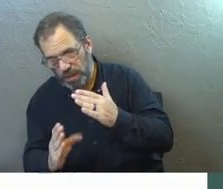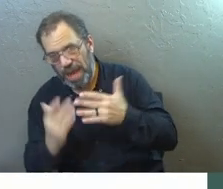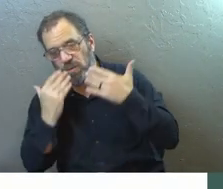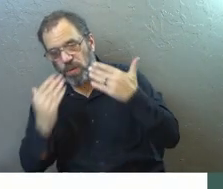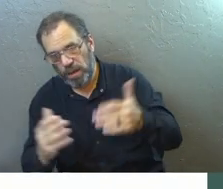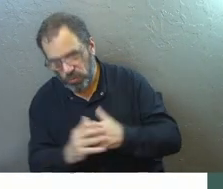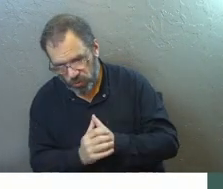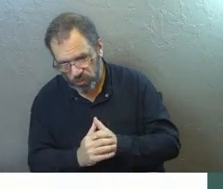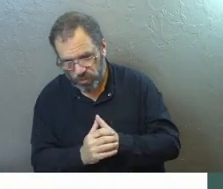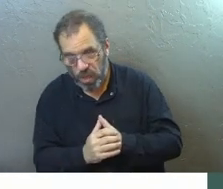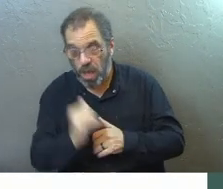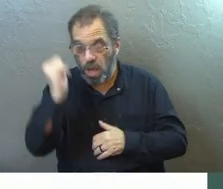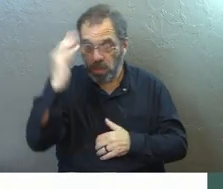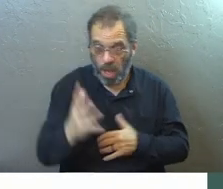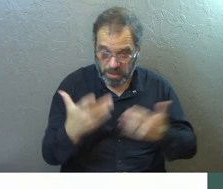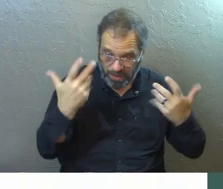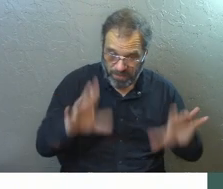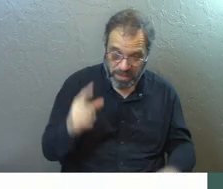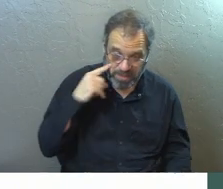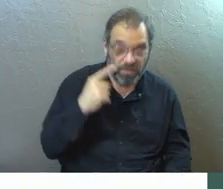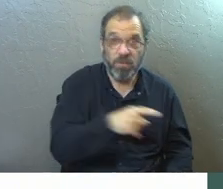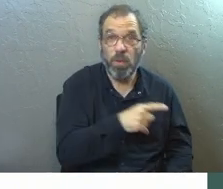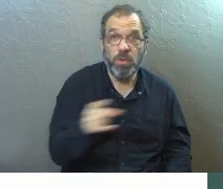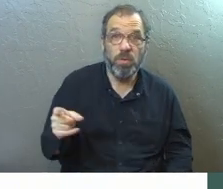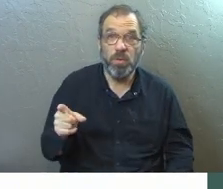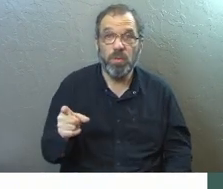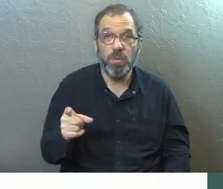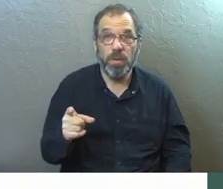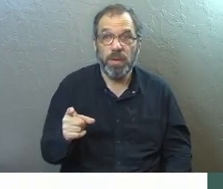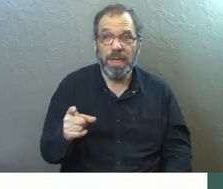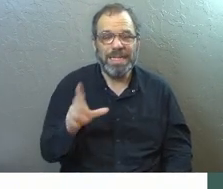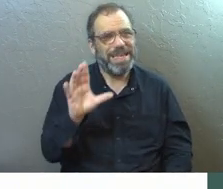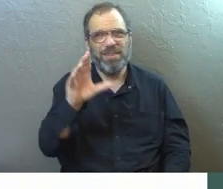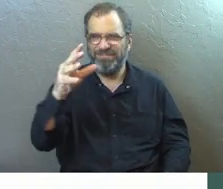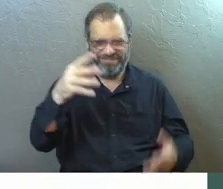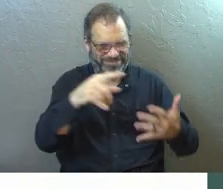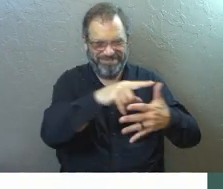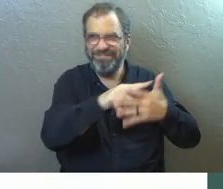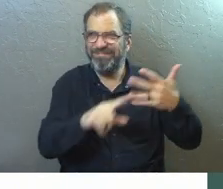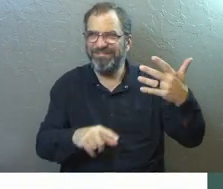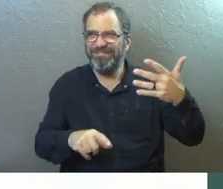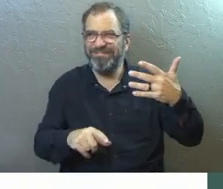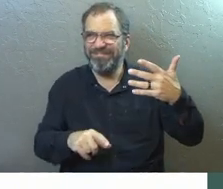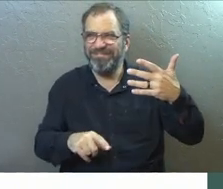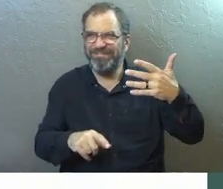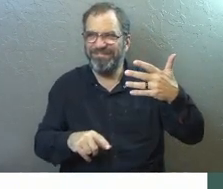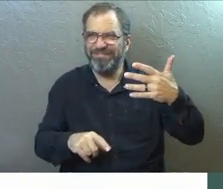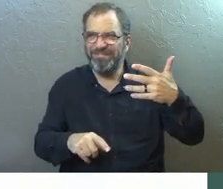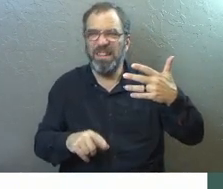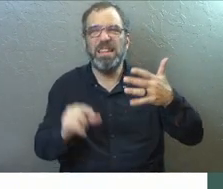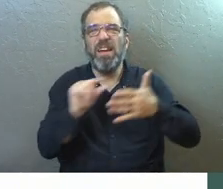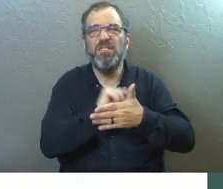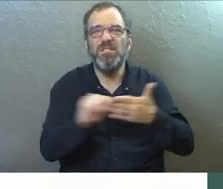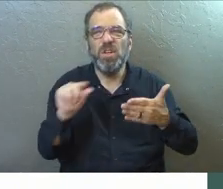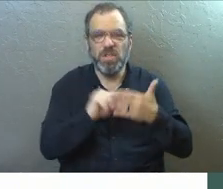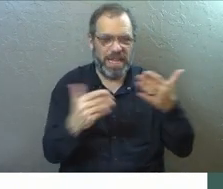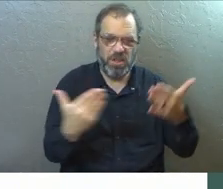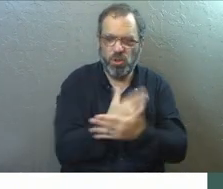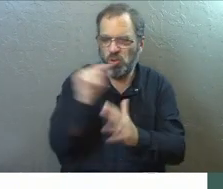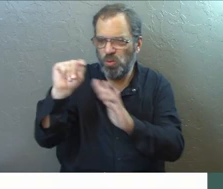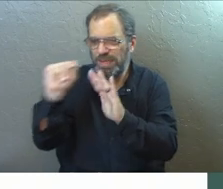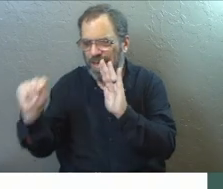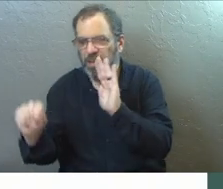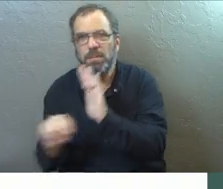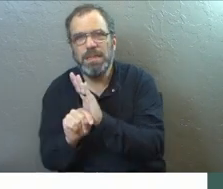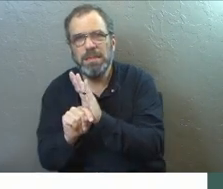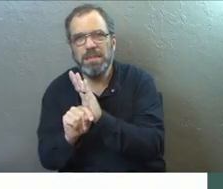gratitude for what God has done for you. Now, I say all this because there are passages in the New Testament